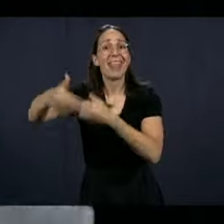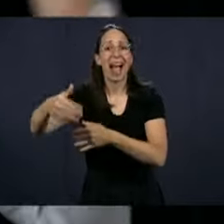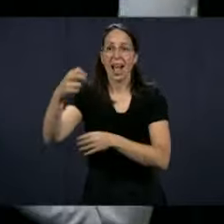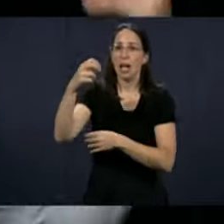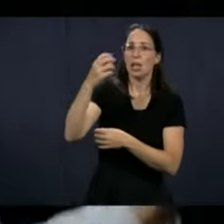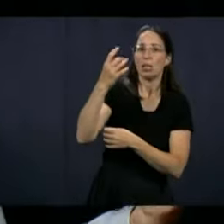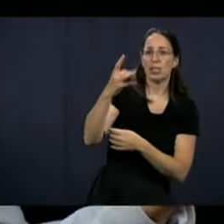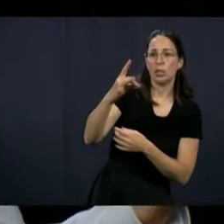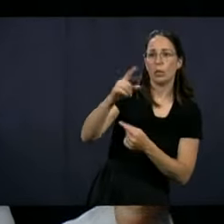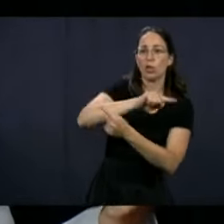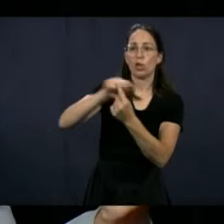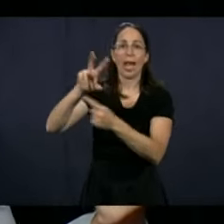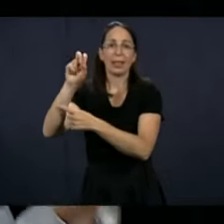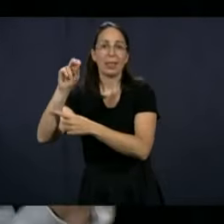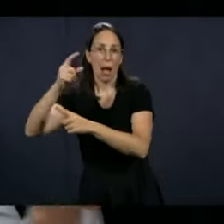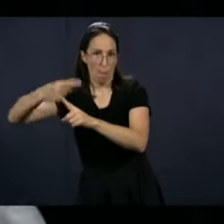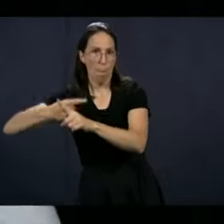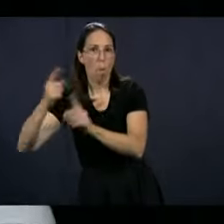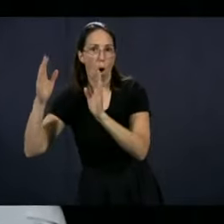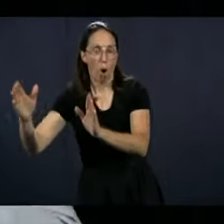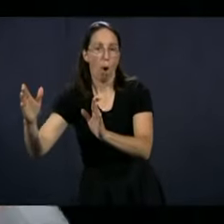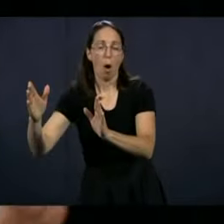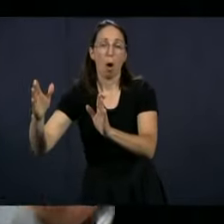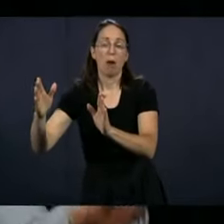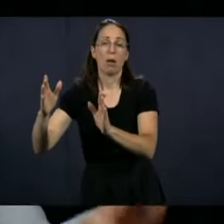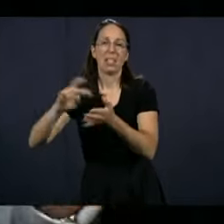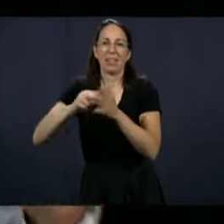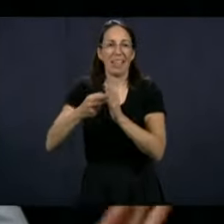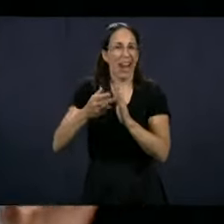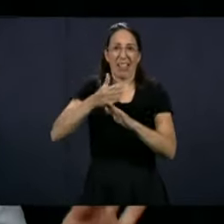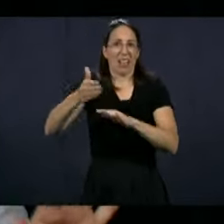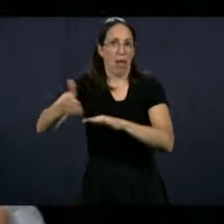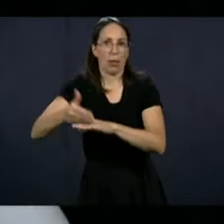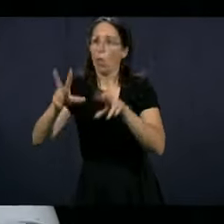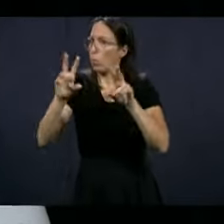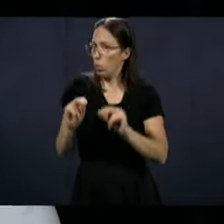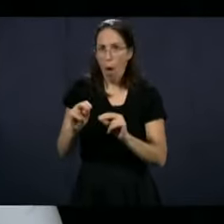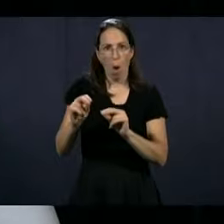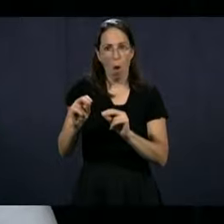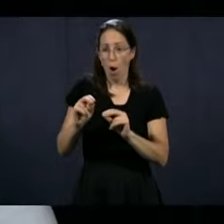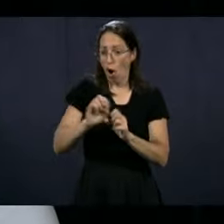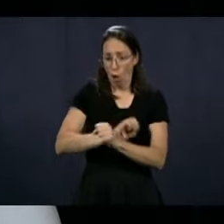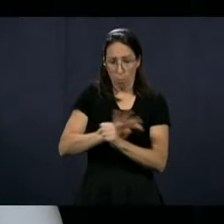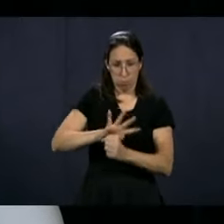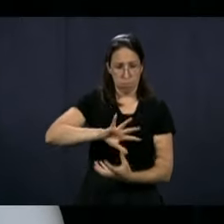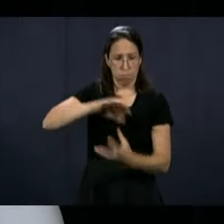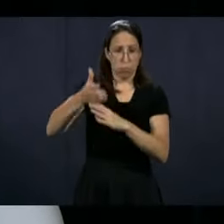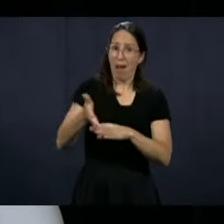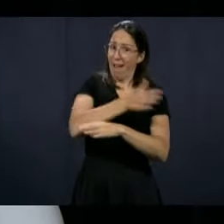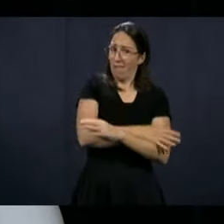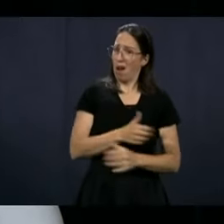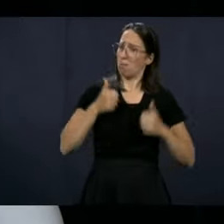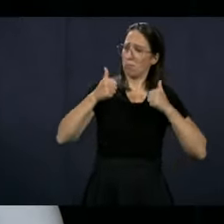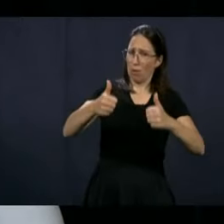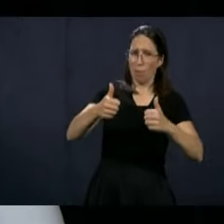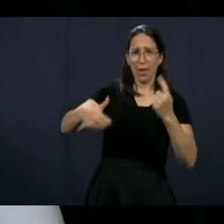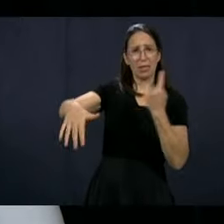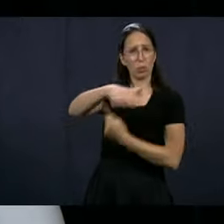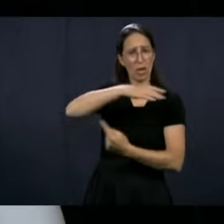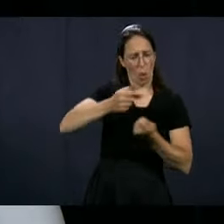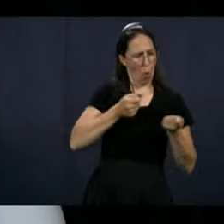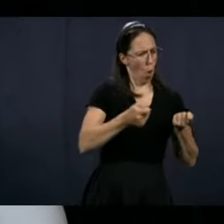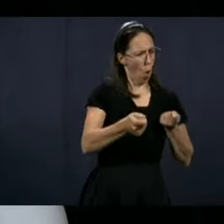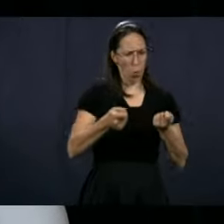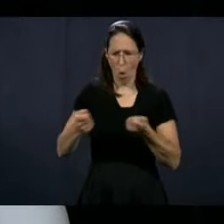been planned for. And these are files that had accumulated delays before. So we had a good situation before the pandemic